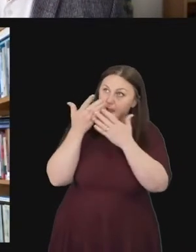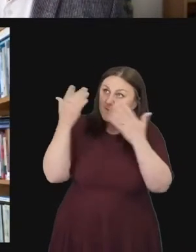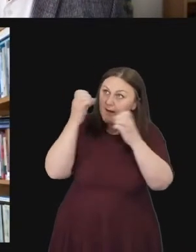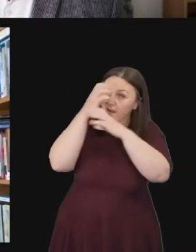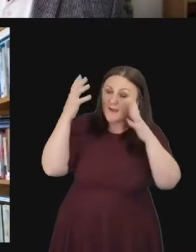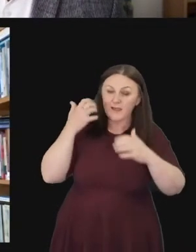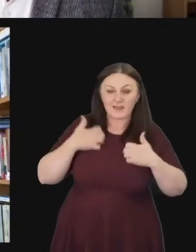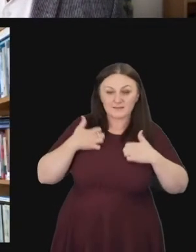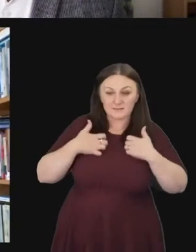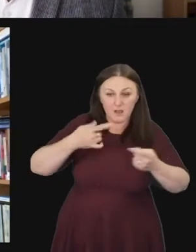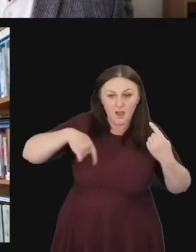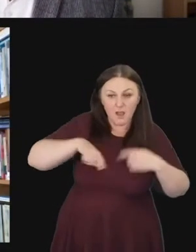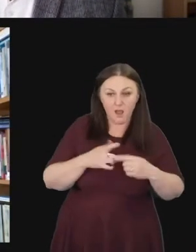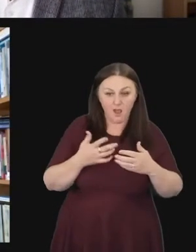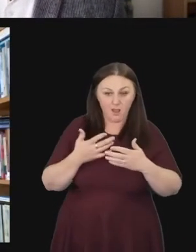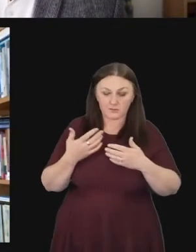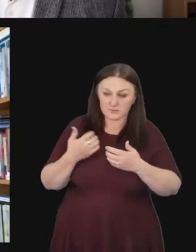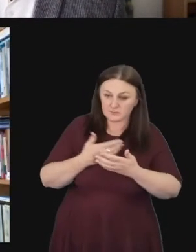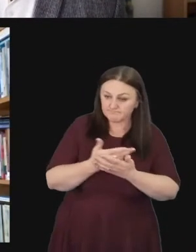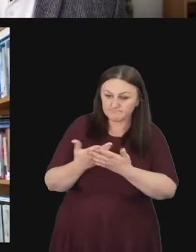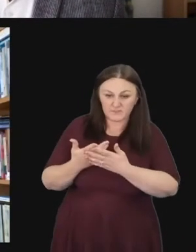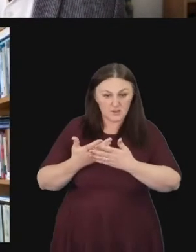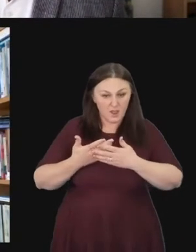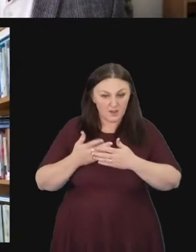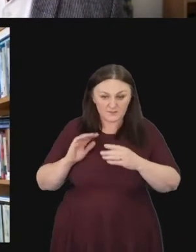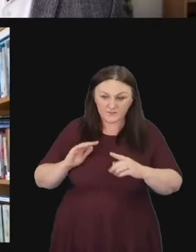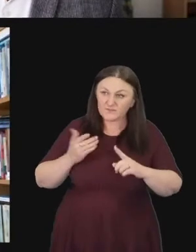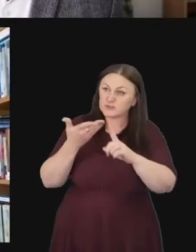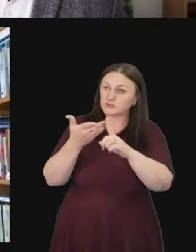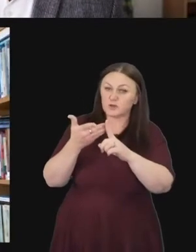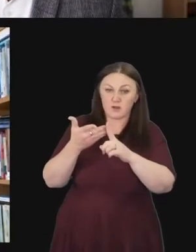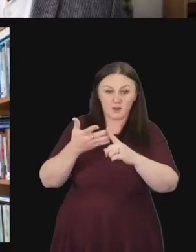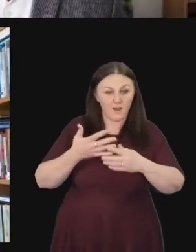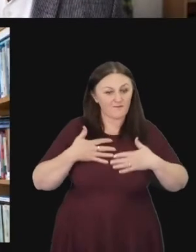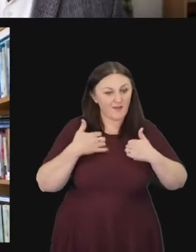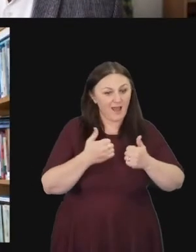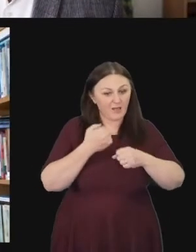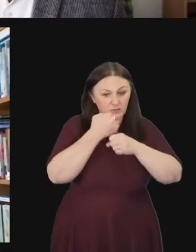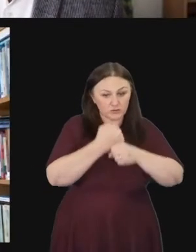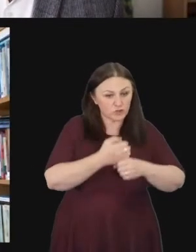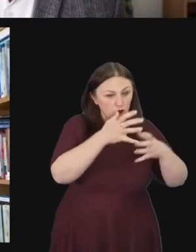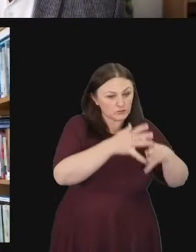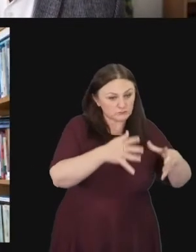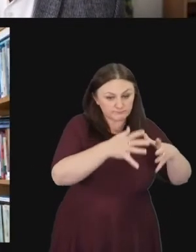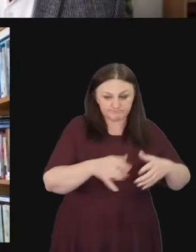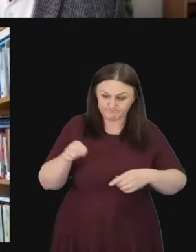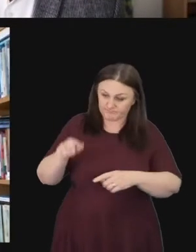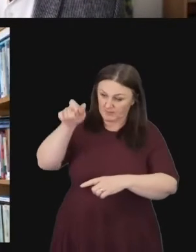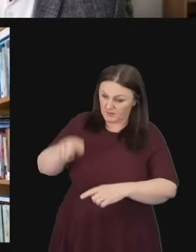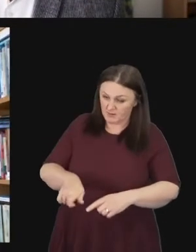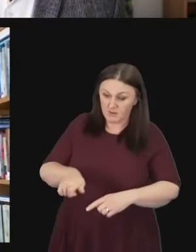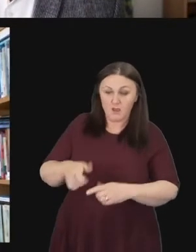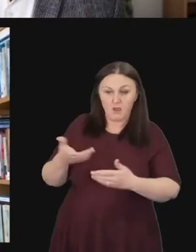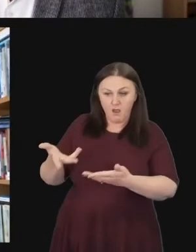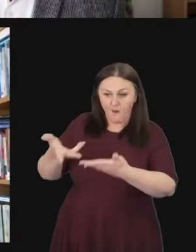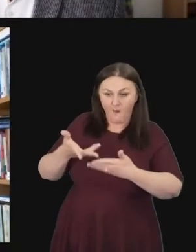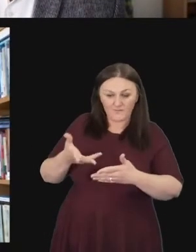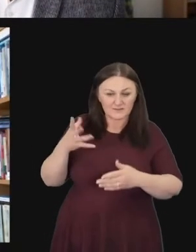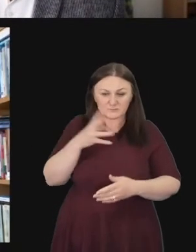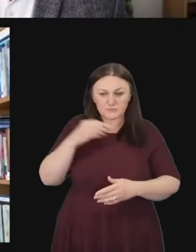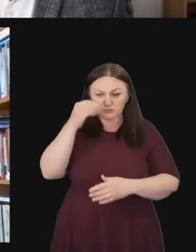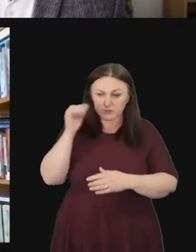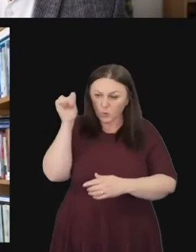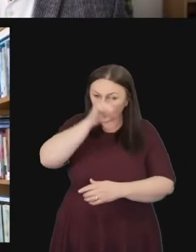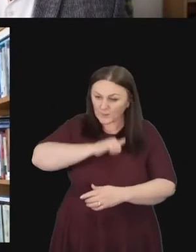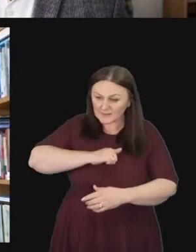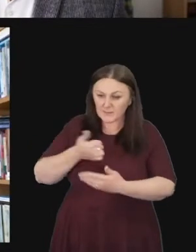of growing healthy churches in relationship for God's mission. Our president is someone who offers spiritual wisdom wisdom and helps us to keep